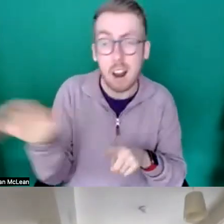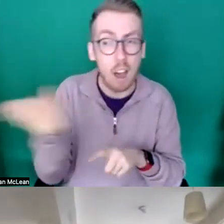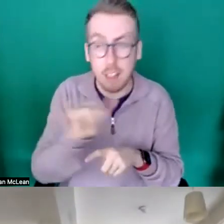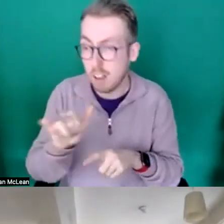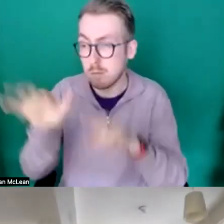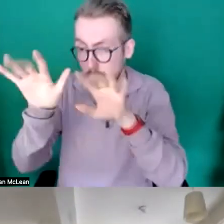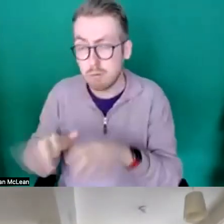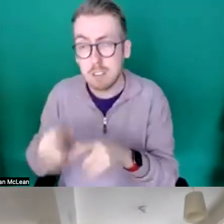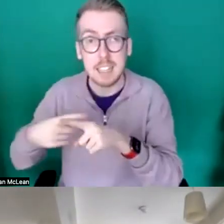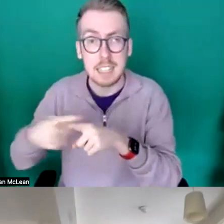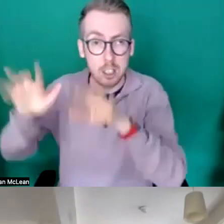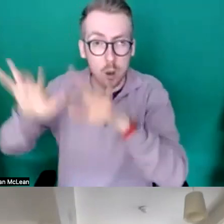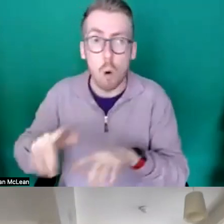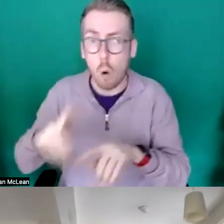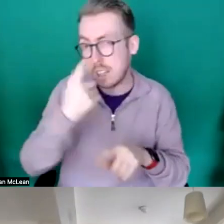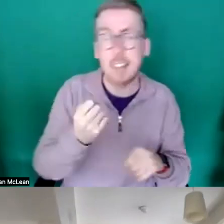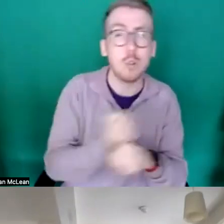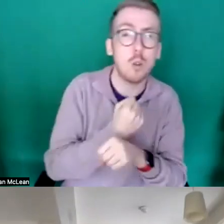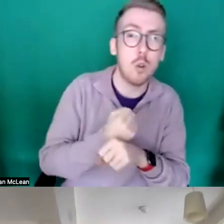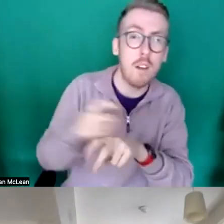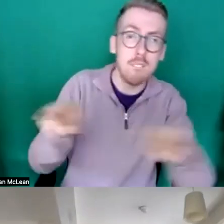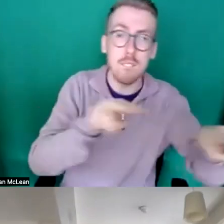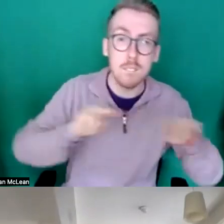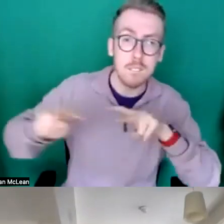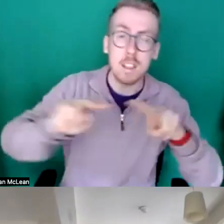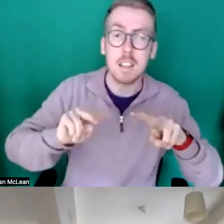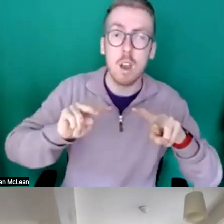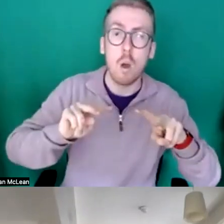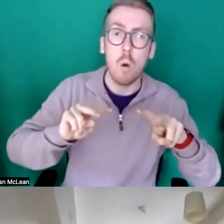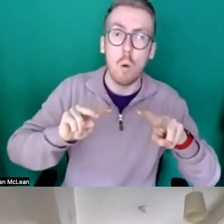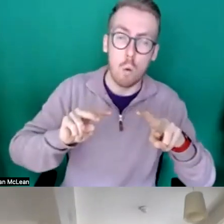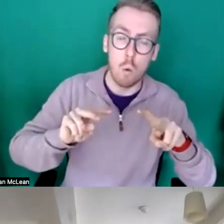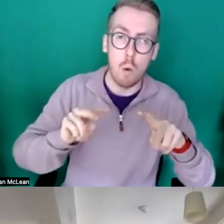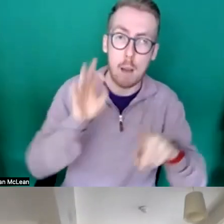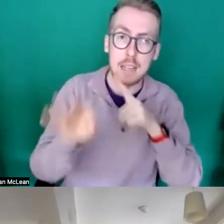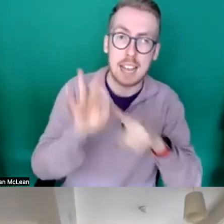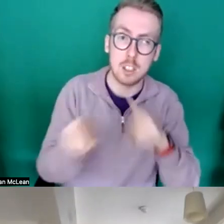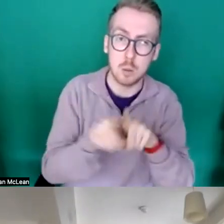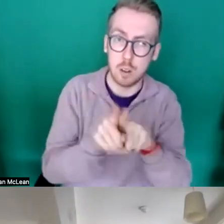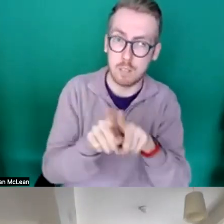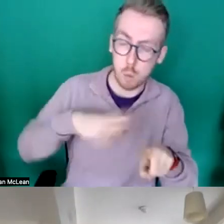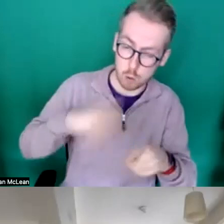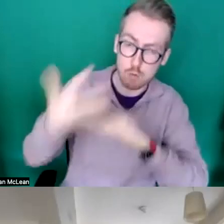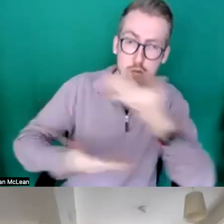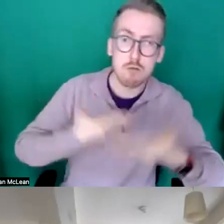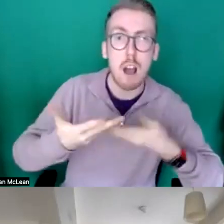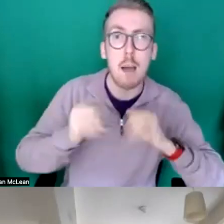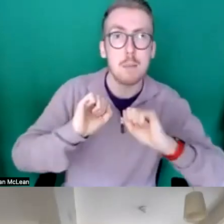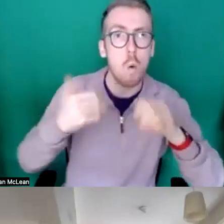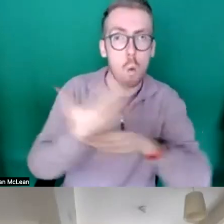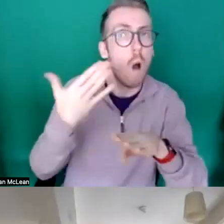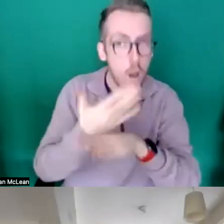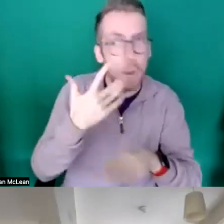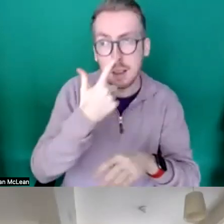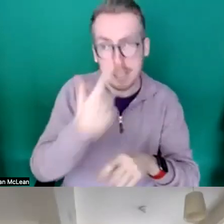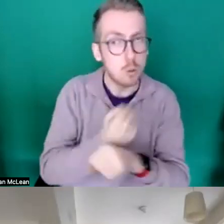certain sections of the form as well particularly those where you're describing uh your work and so if that's something that you feel